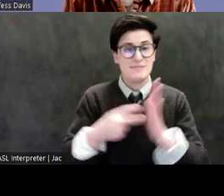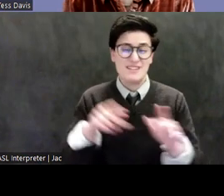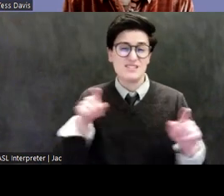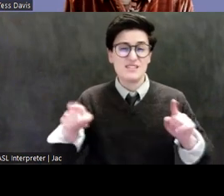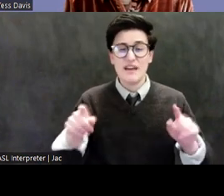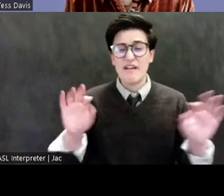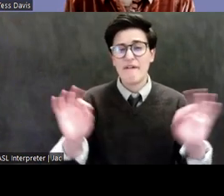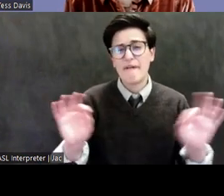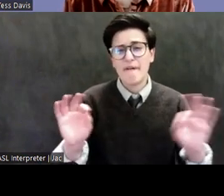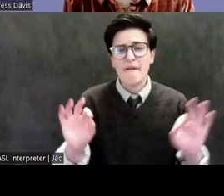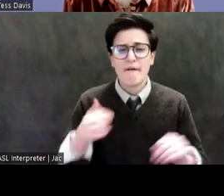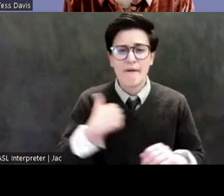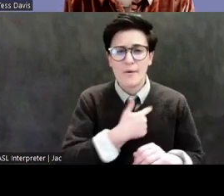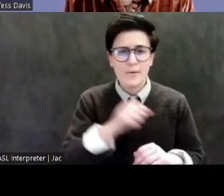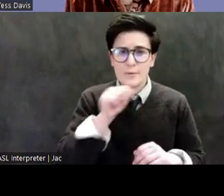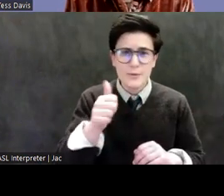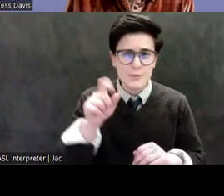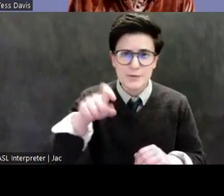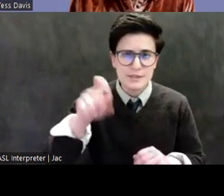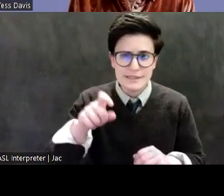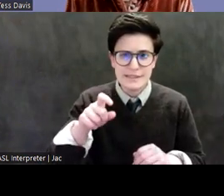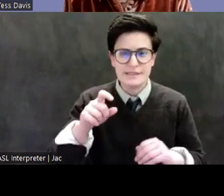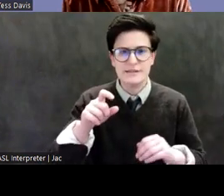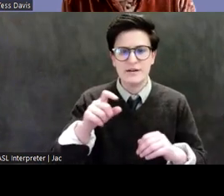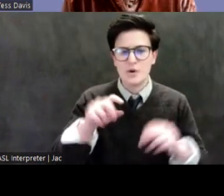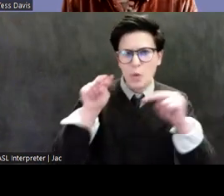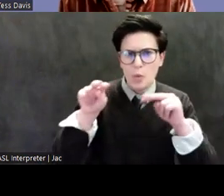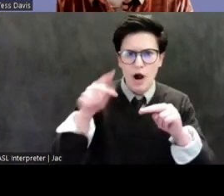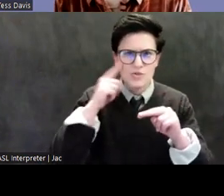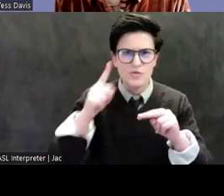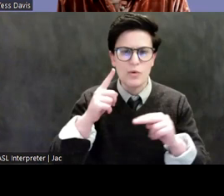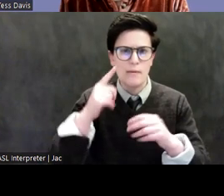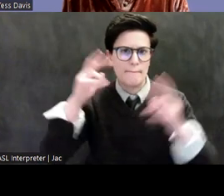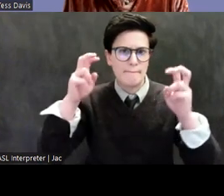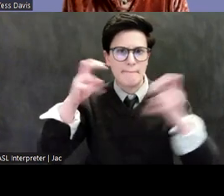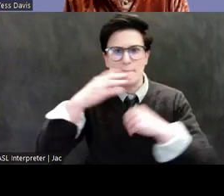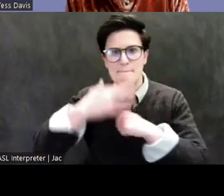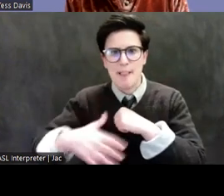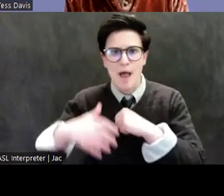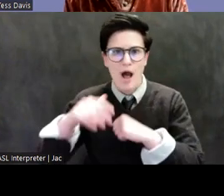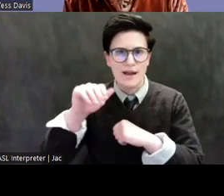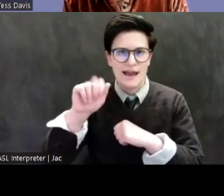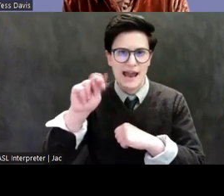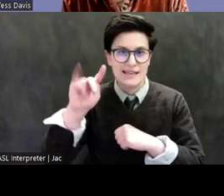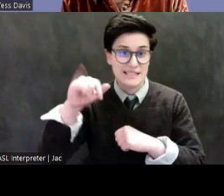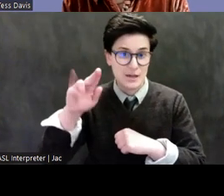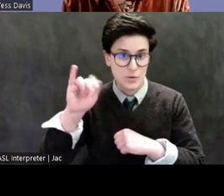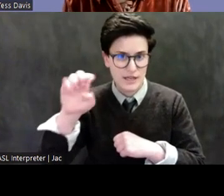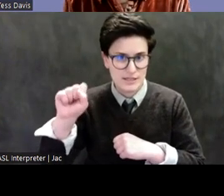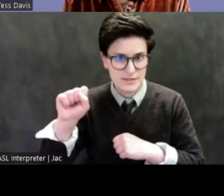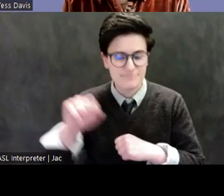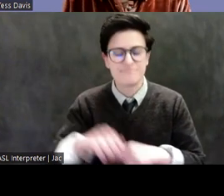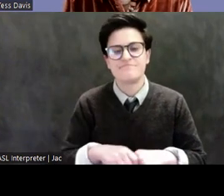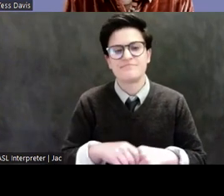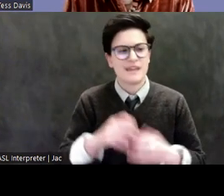these, quote, so-called blood antiquities. This slide. Or was there? Just months later, in March